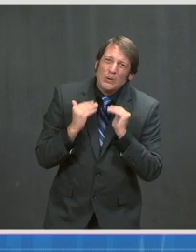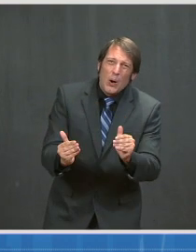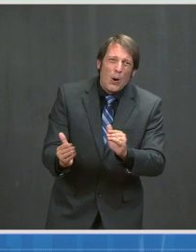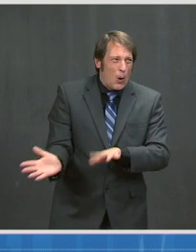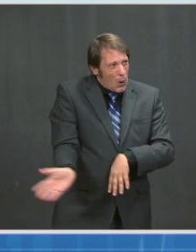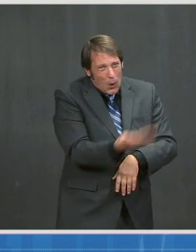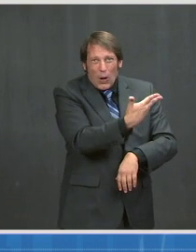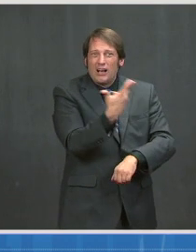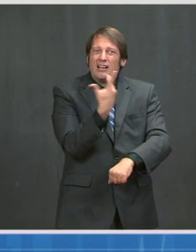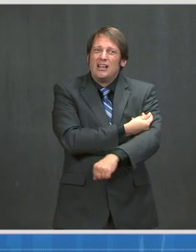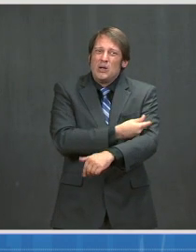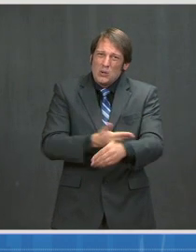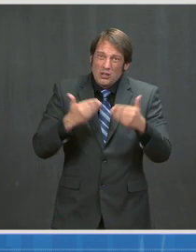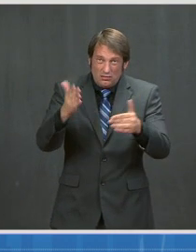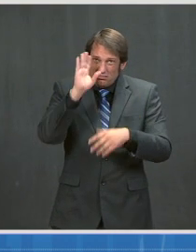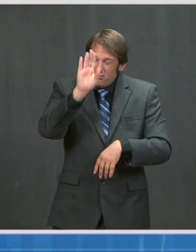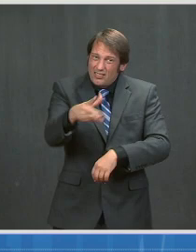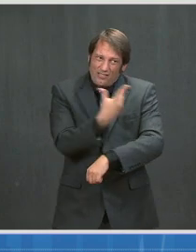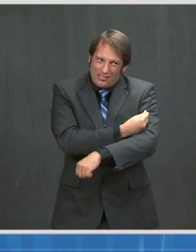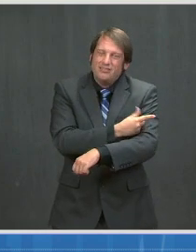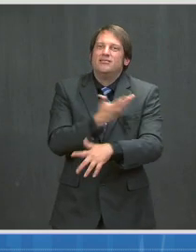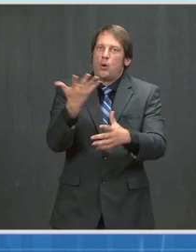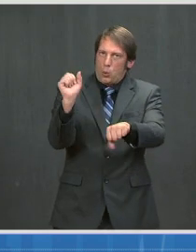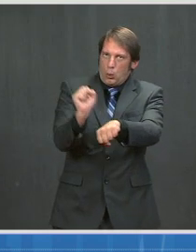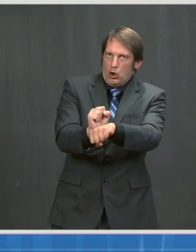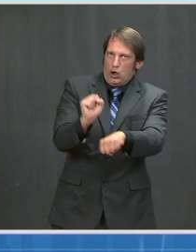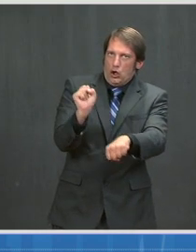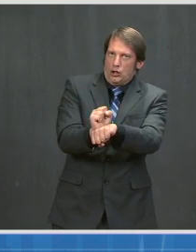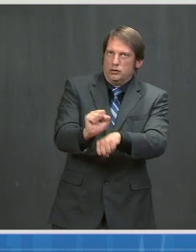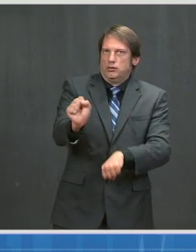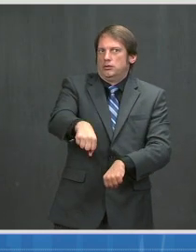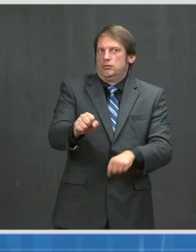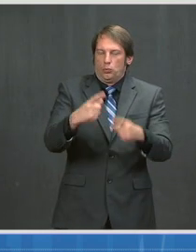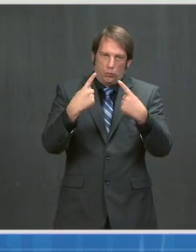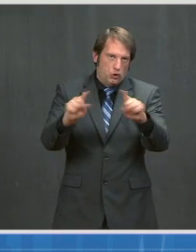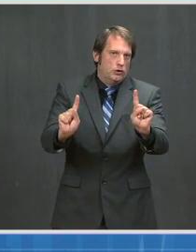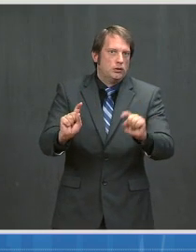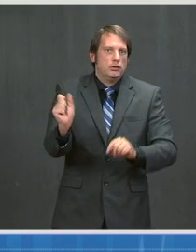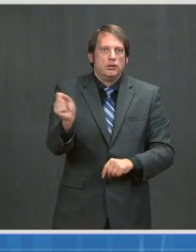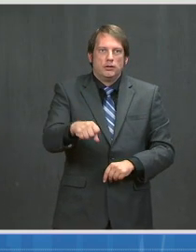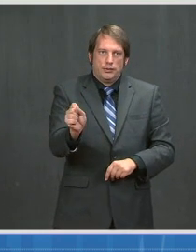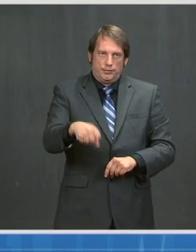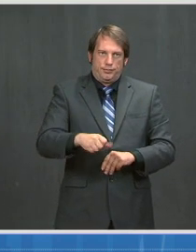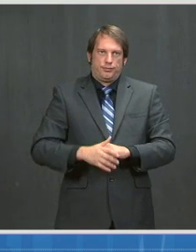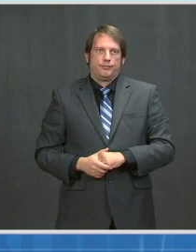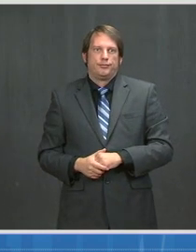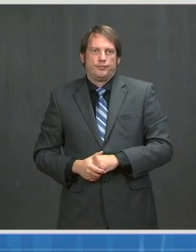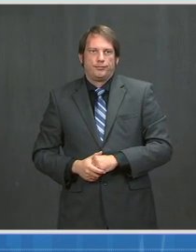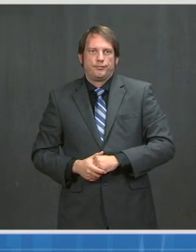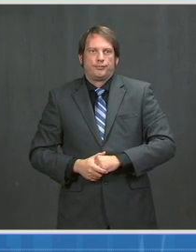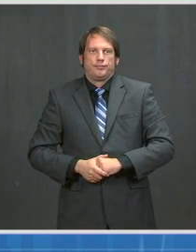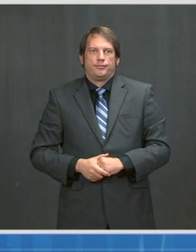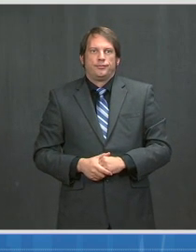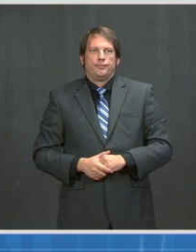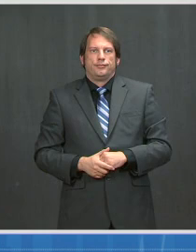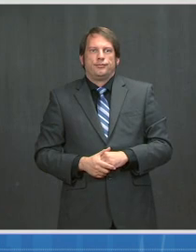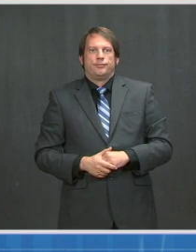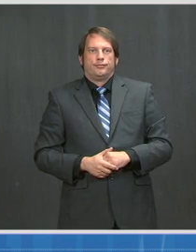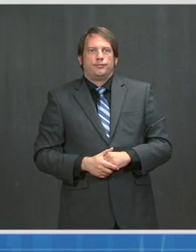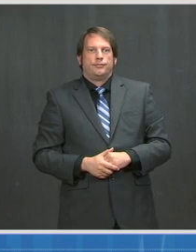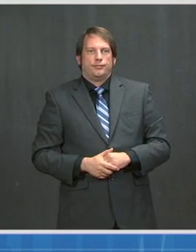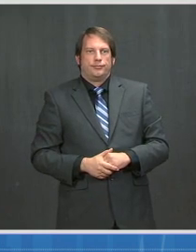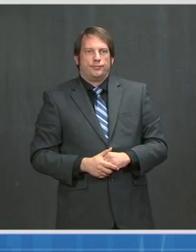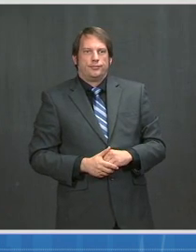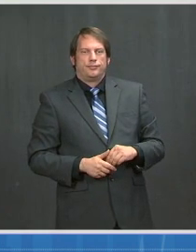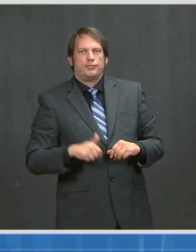Erin Billups at Spectrum News. The Hi. Thank you so much for taking my question.